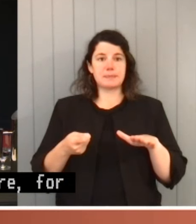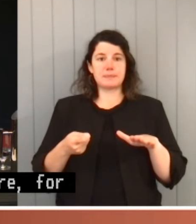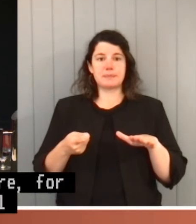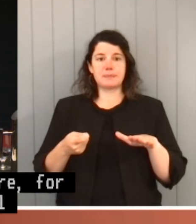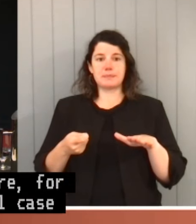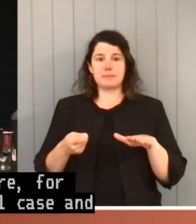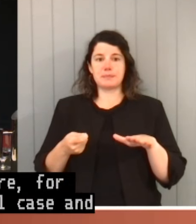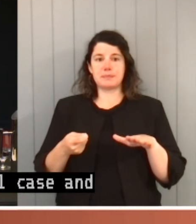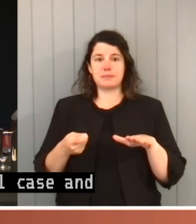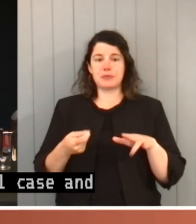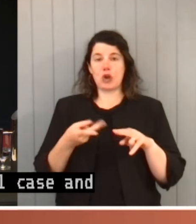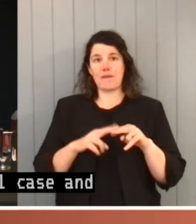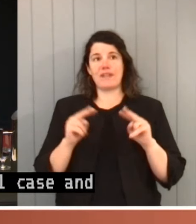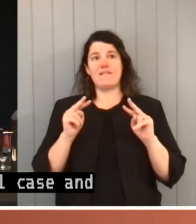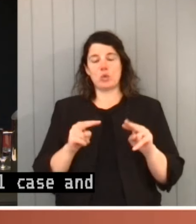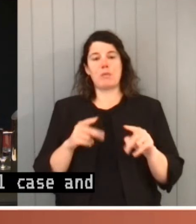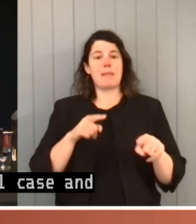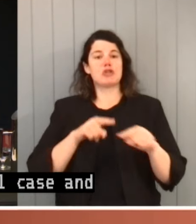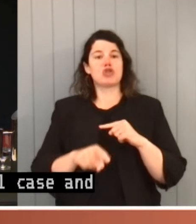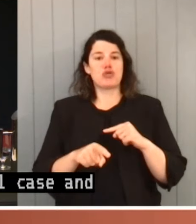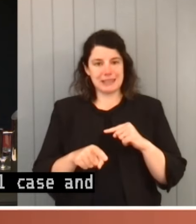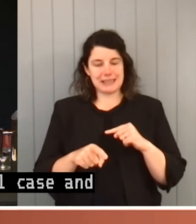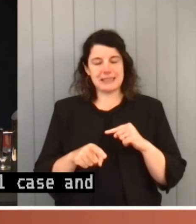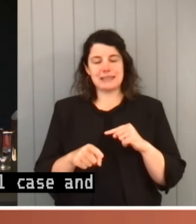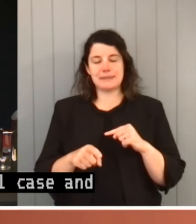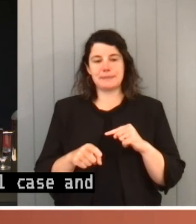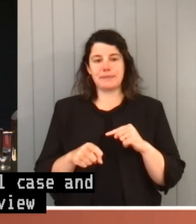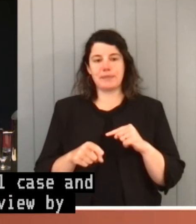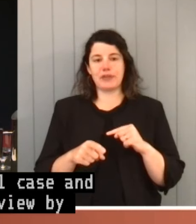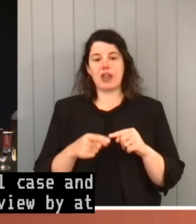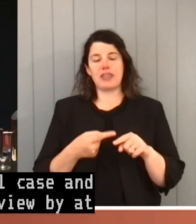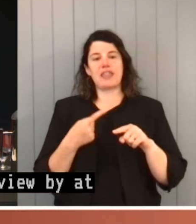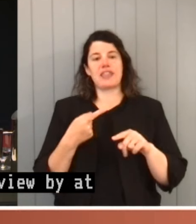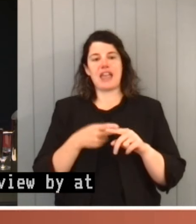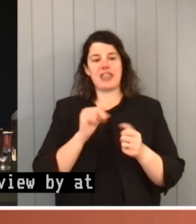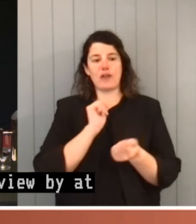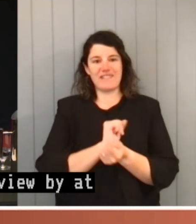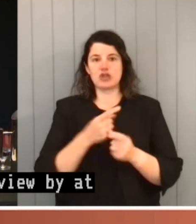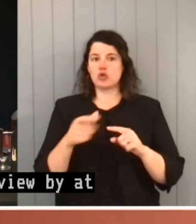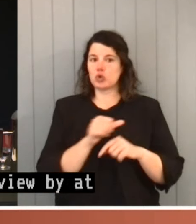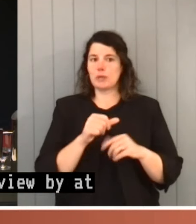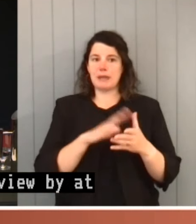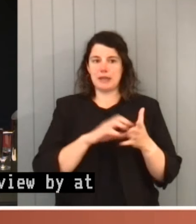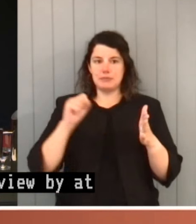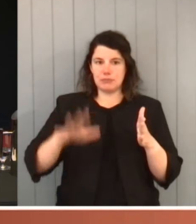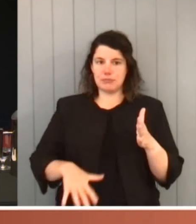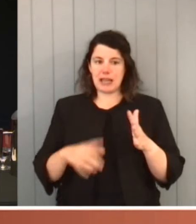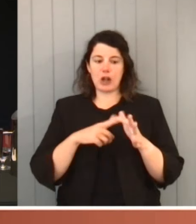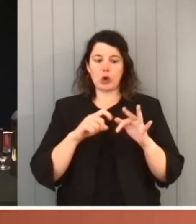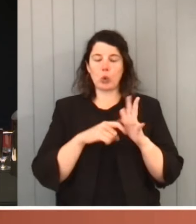of the view by at least a majority that the conviction should be quashed and an acquittal should be entered. In other words no